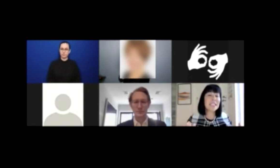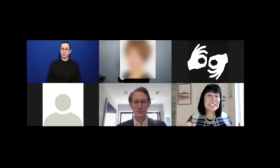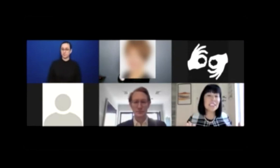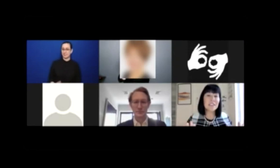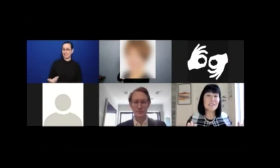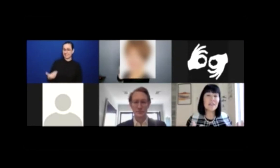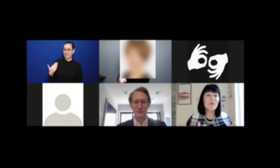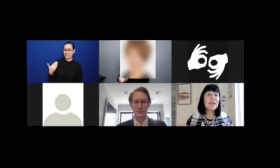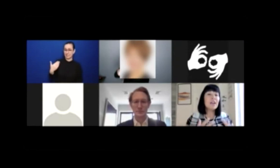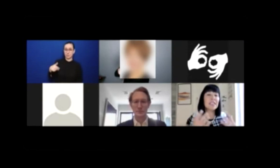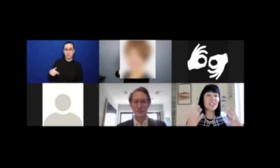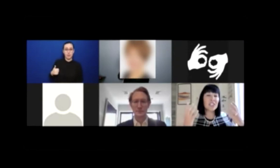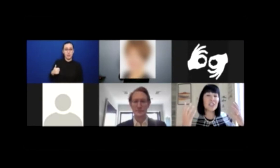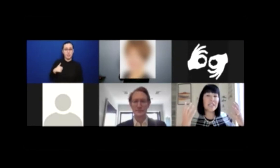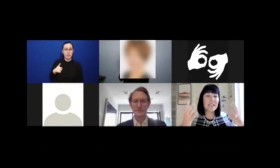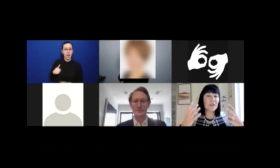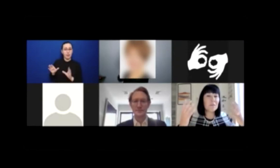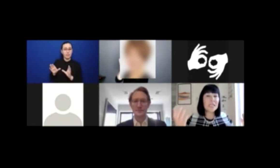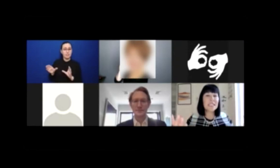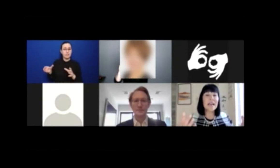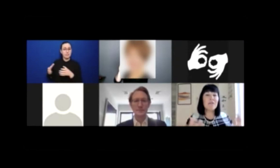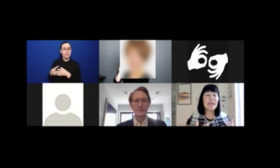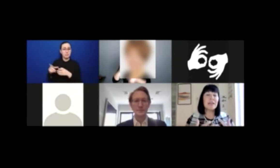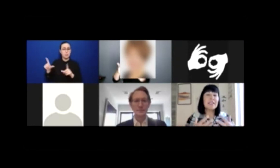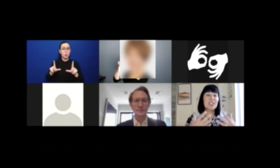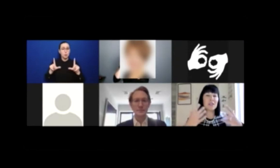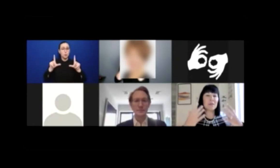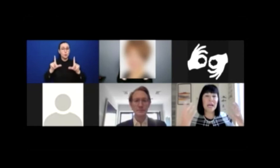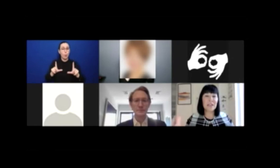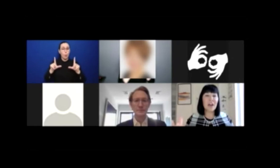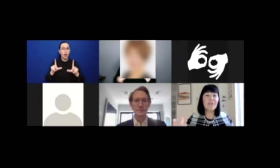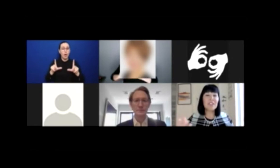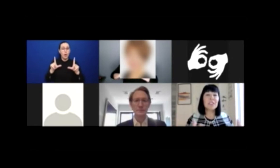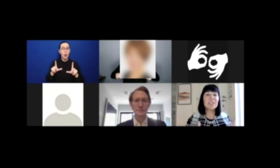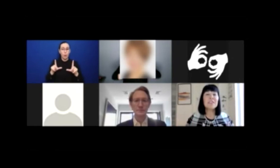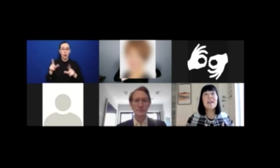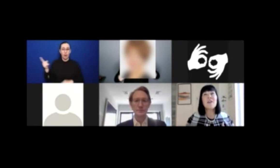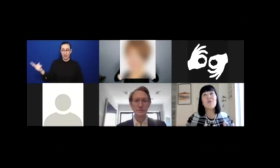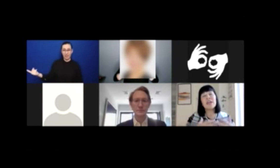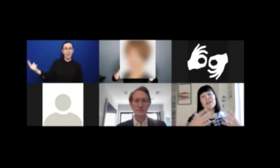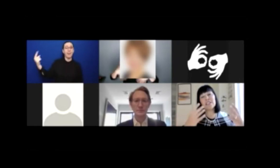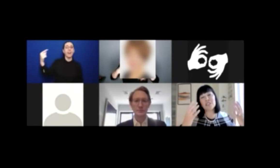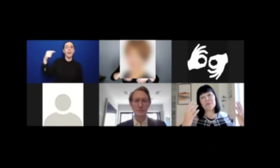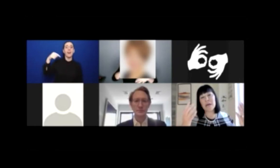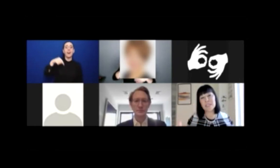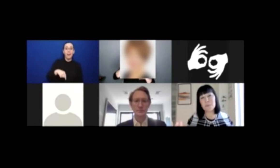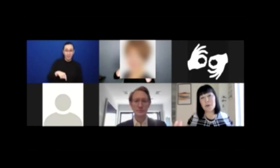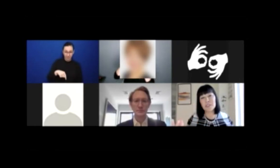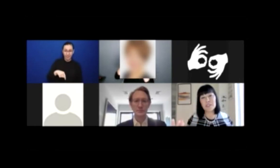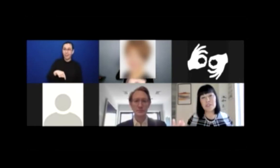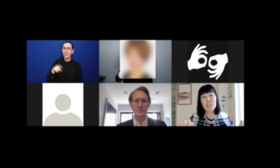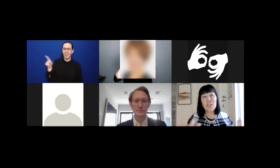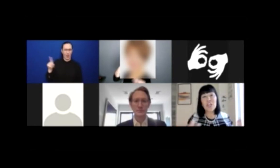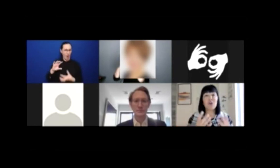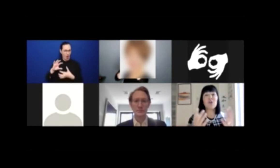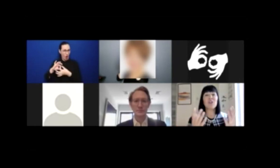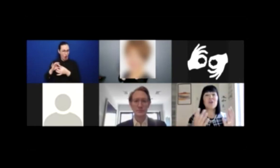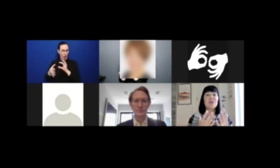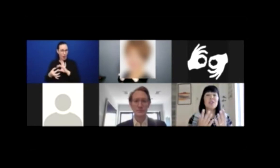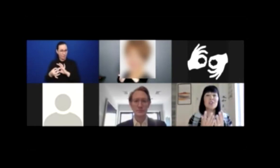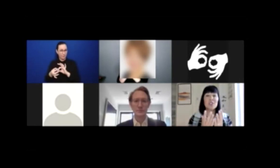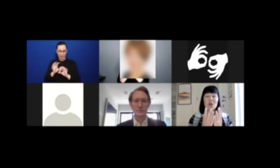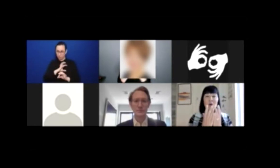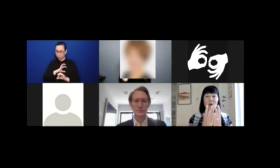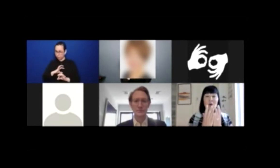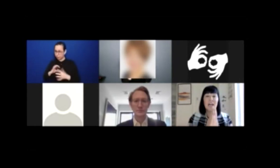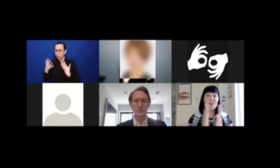recognition, recognition in the media, recognition by the government, recognition by sponsors. Tokyo